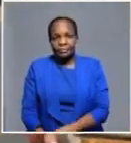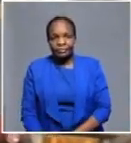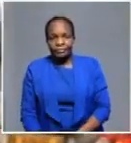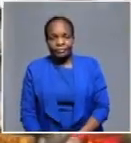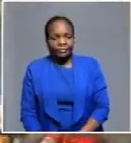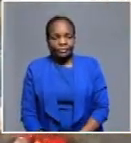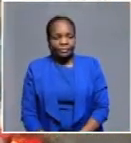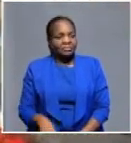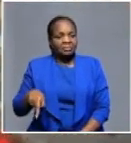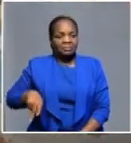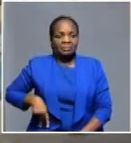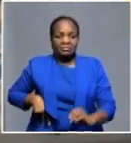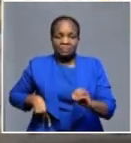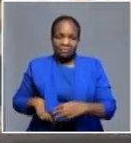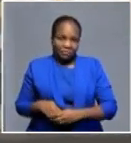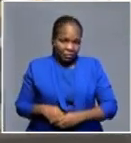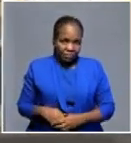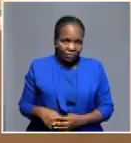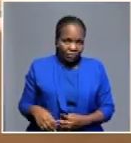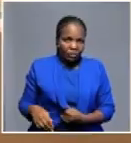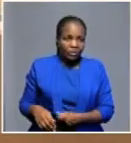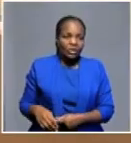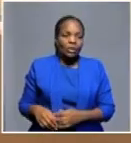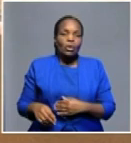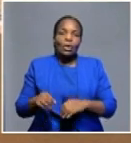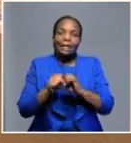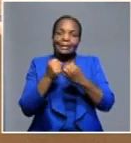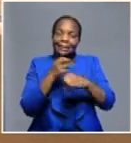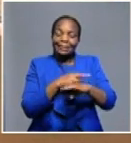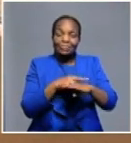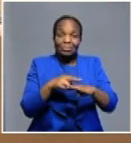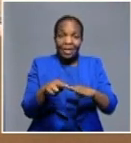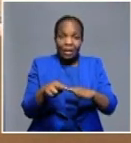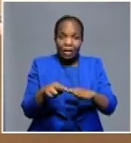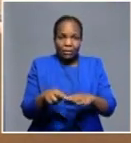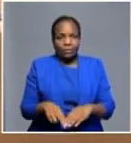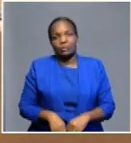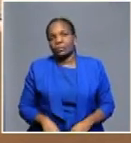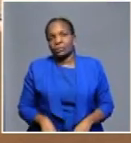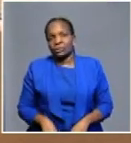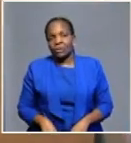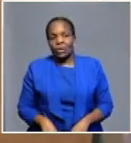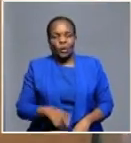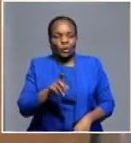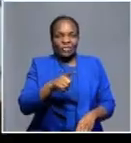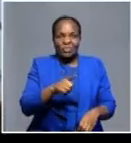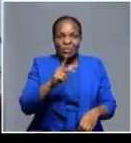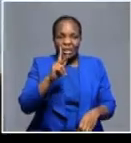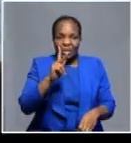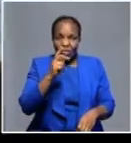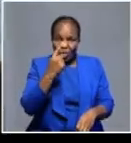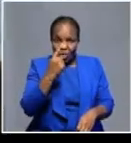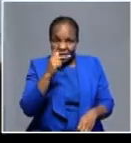it comes to the charges, the Road Fund Administration is charging per kilometer. And they're charging, if you travel,